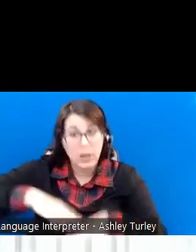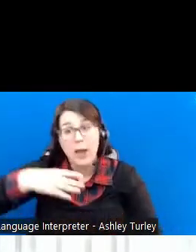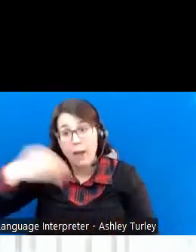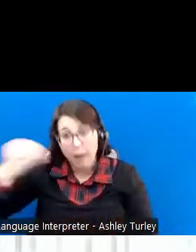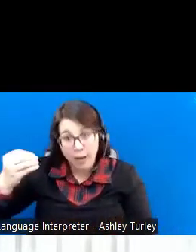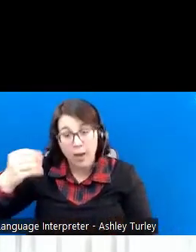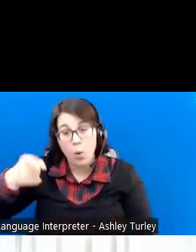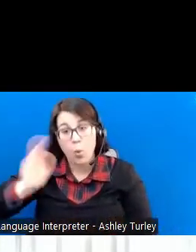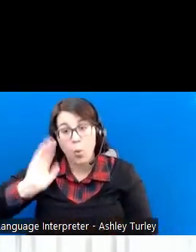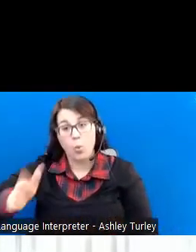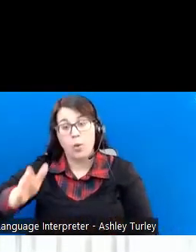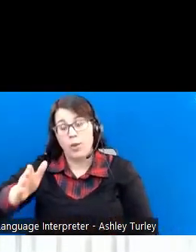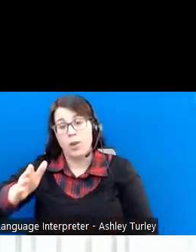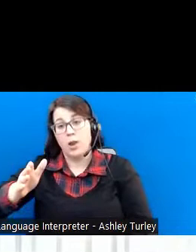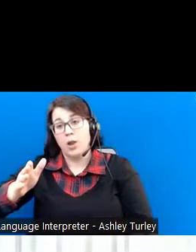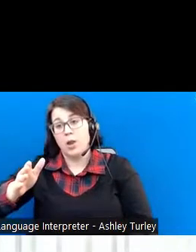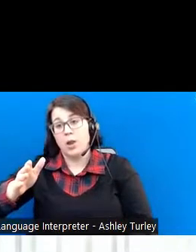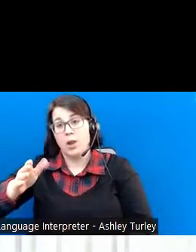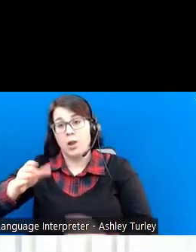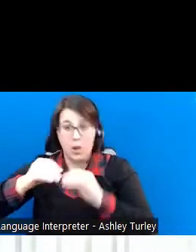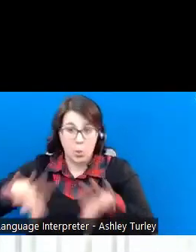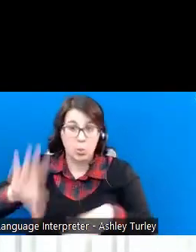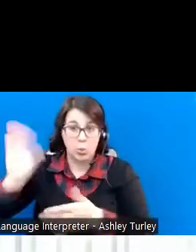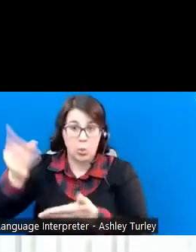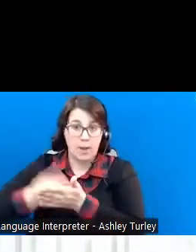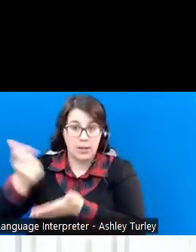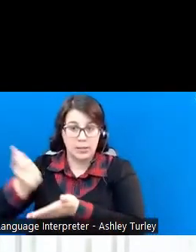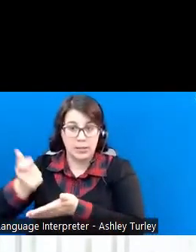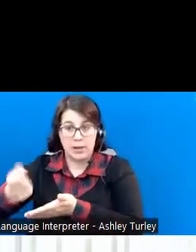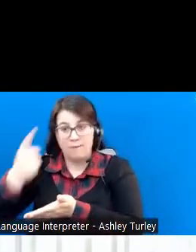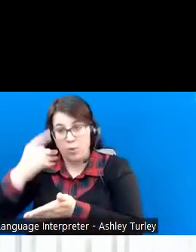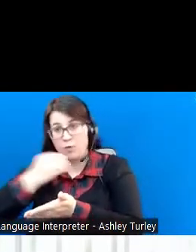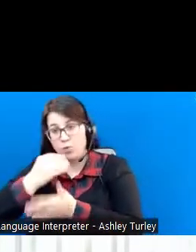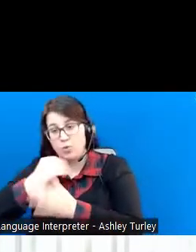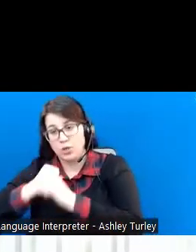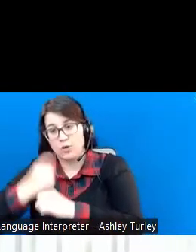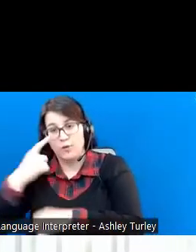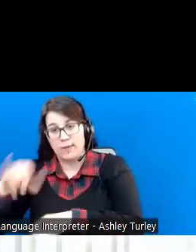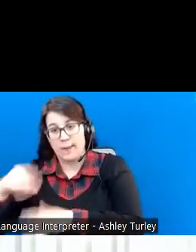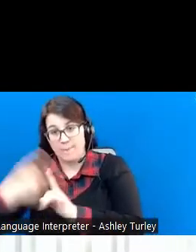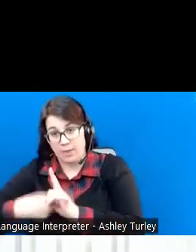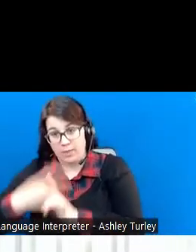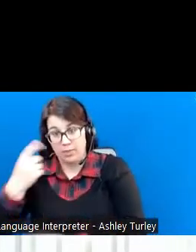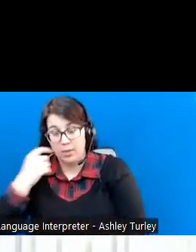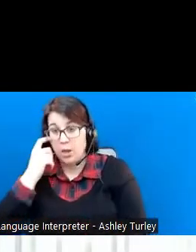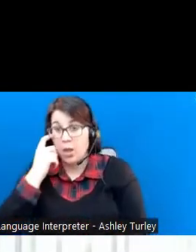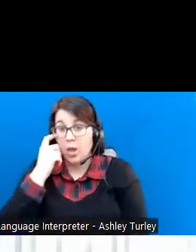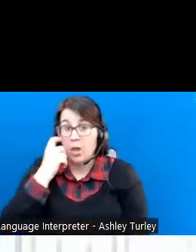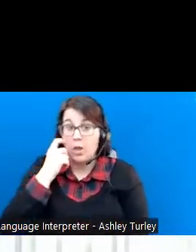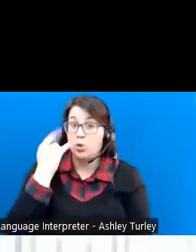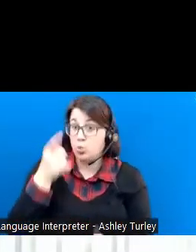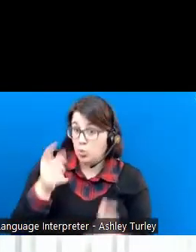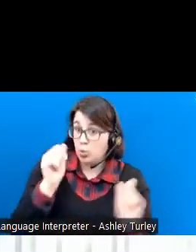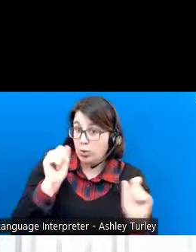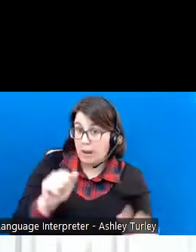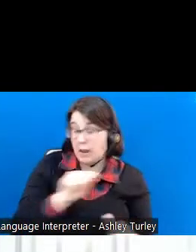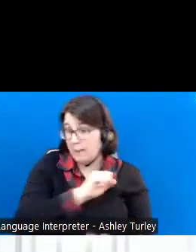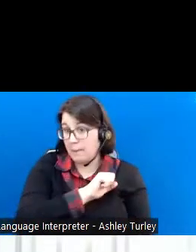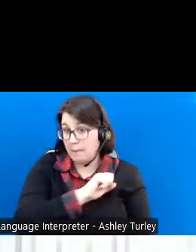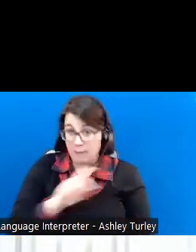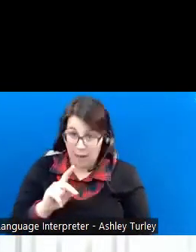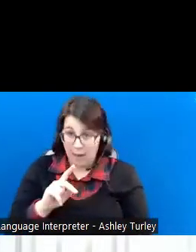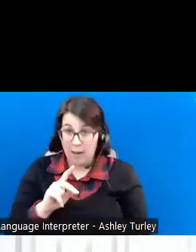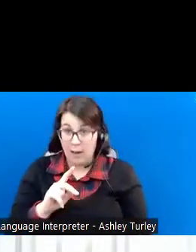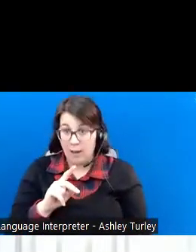your money for your food and shelter for that month. Now, you can get back on the